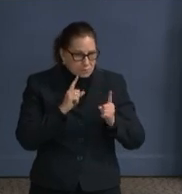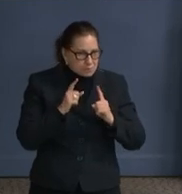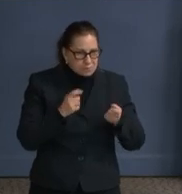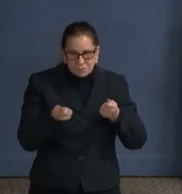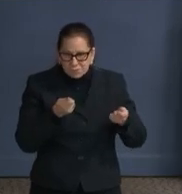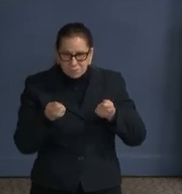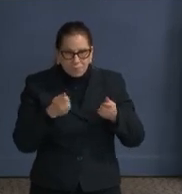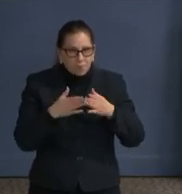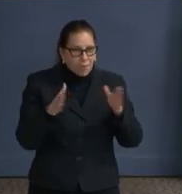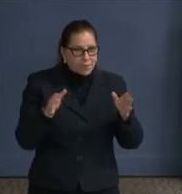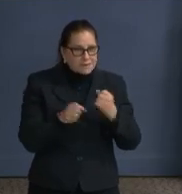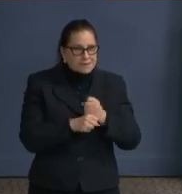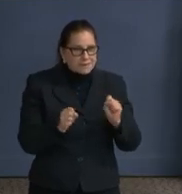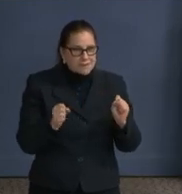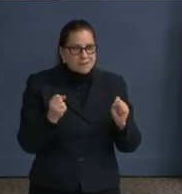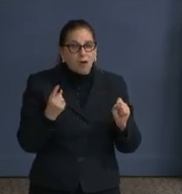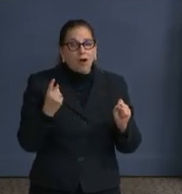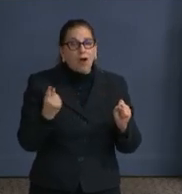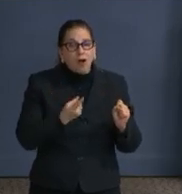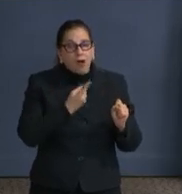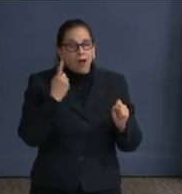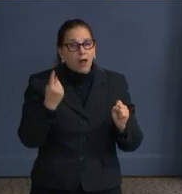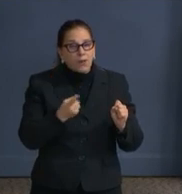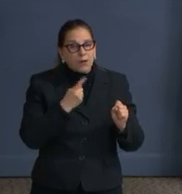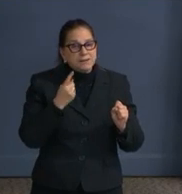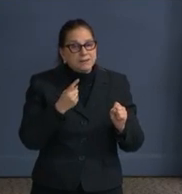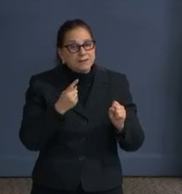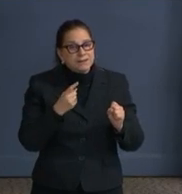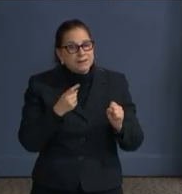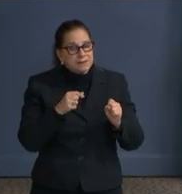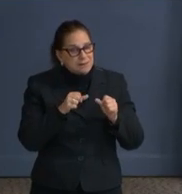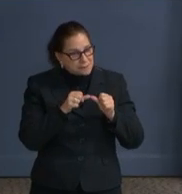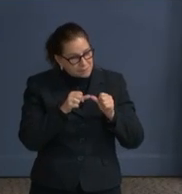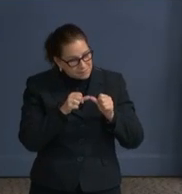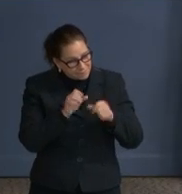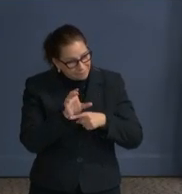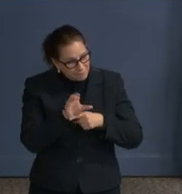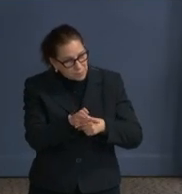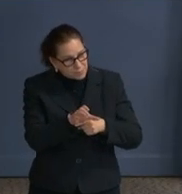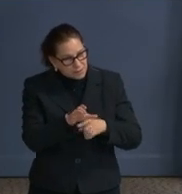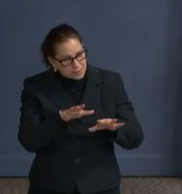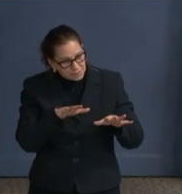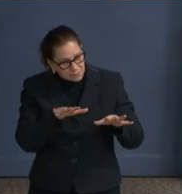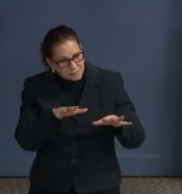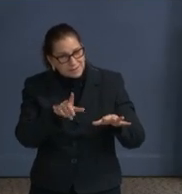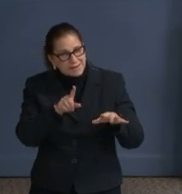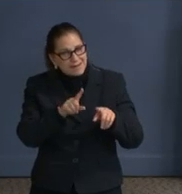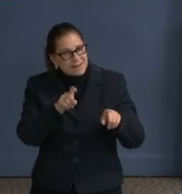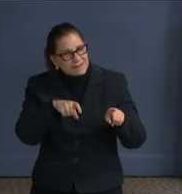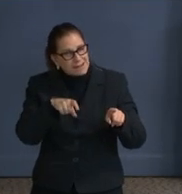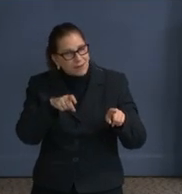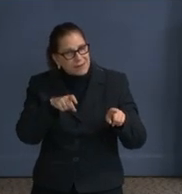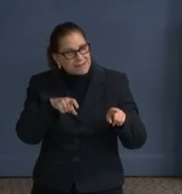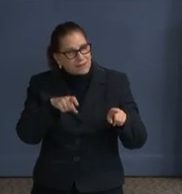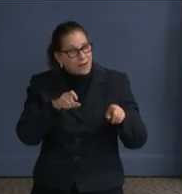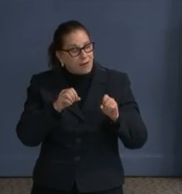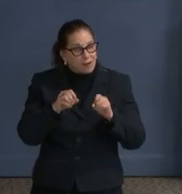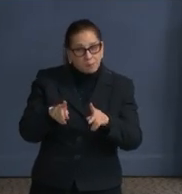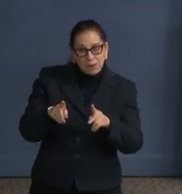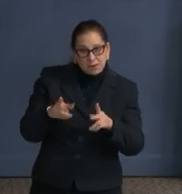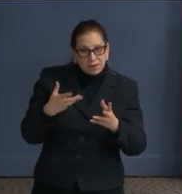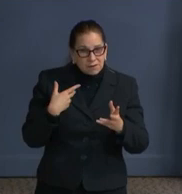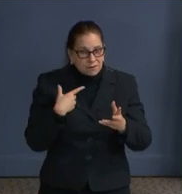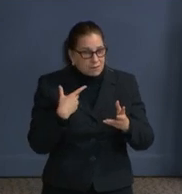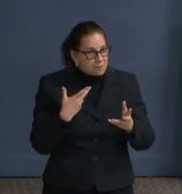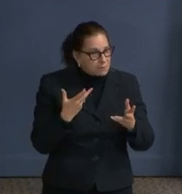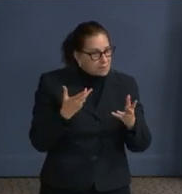just as enforcement, enforcement on one side and opportunity on the other. And in the course of the last six